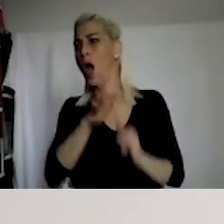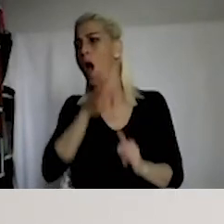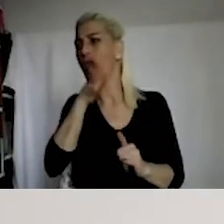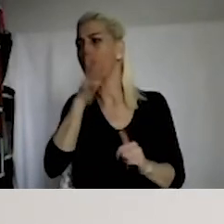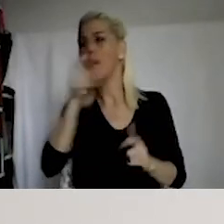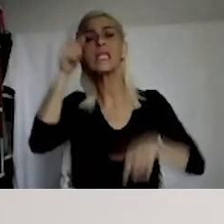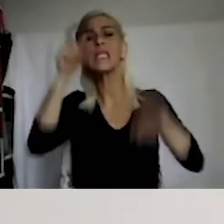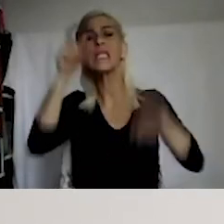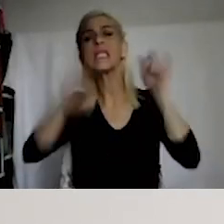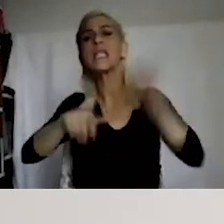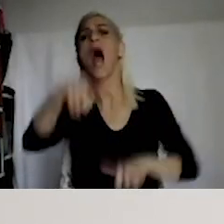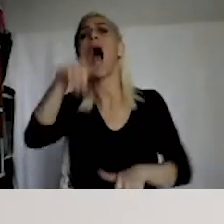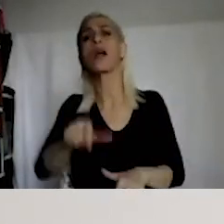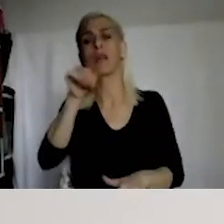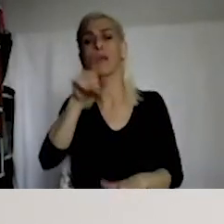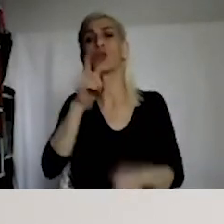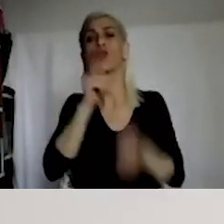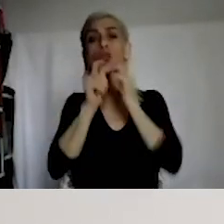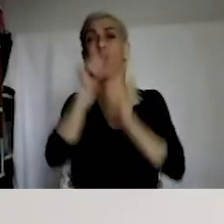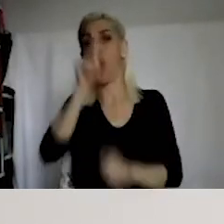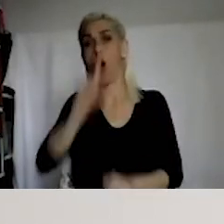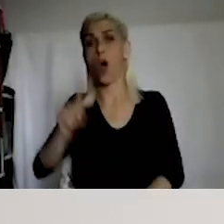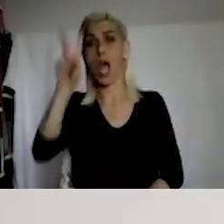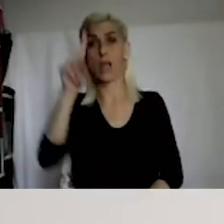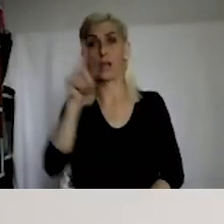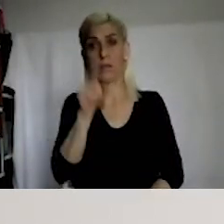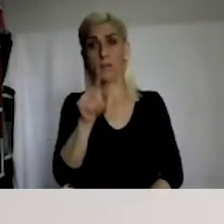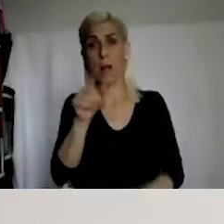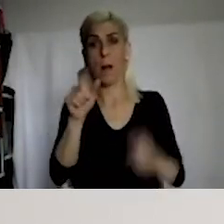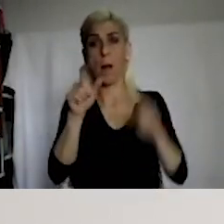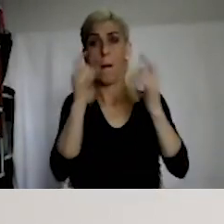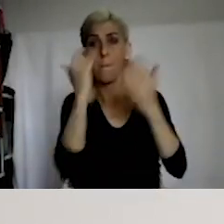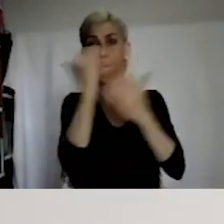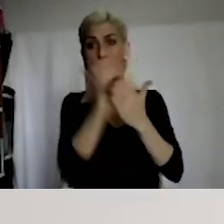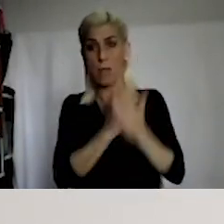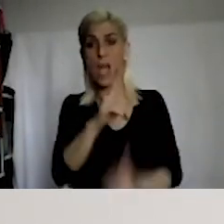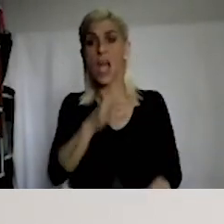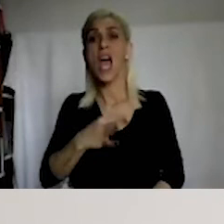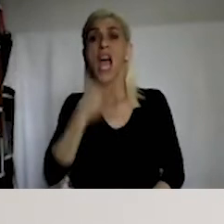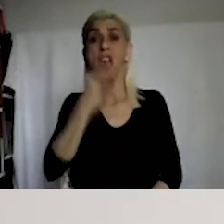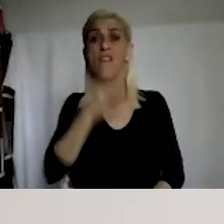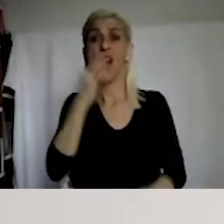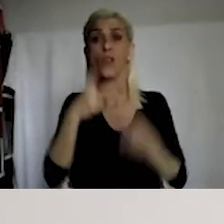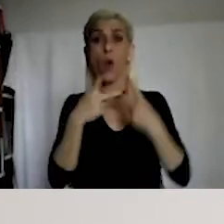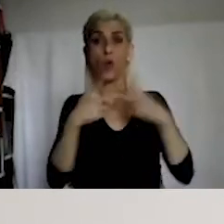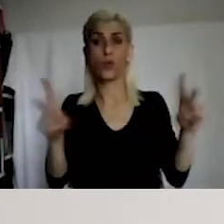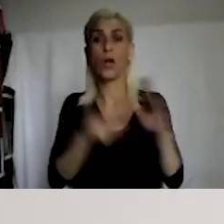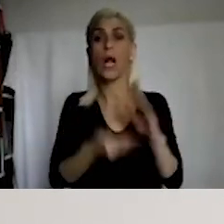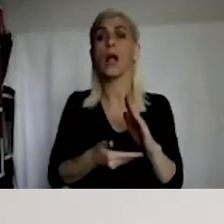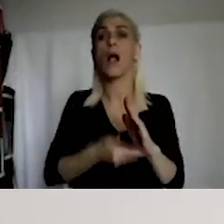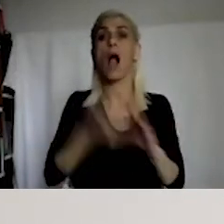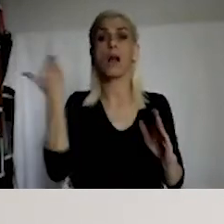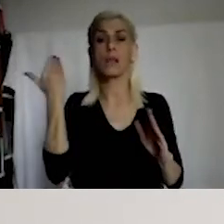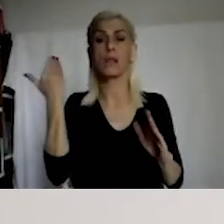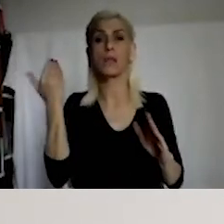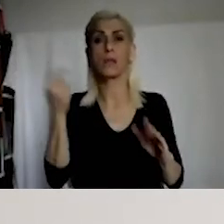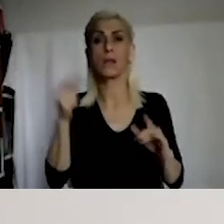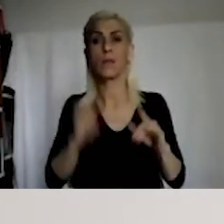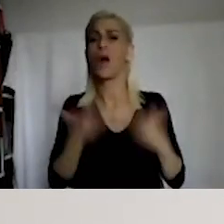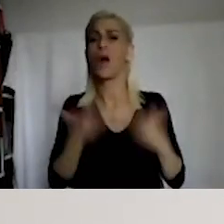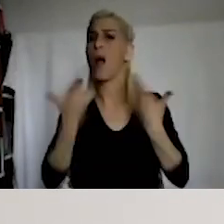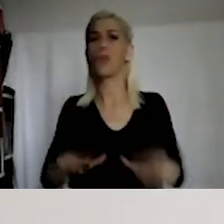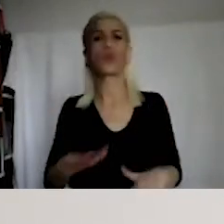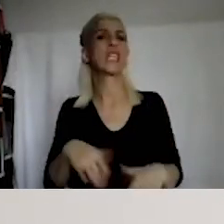under Article 17. And it takes it out of the scope of the freedom of expression, and it considers it as